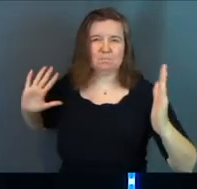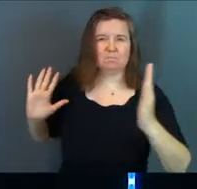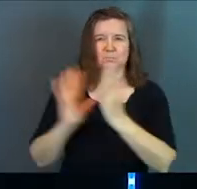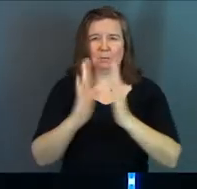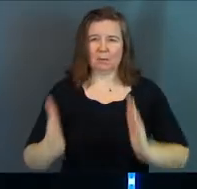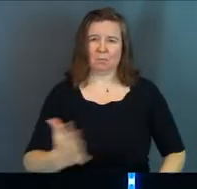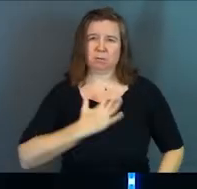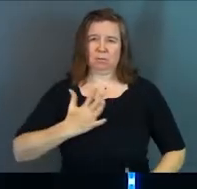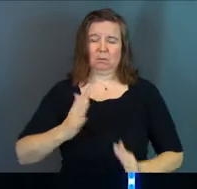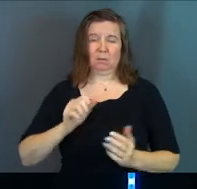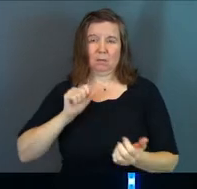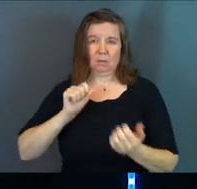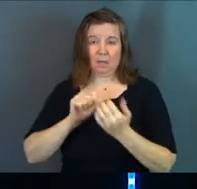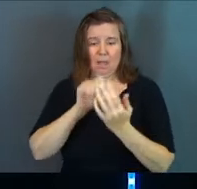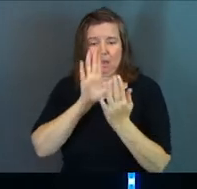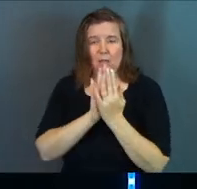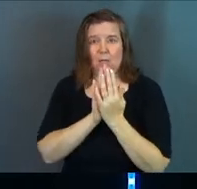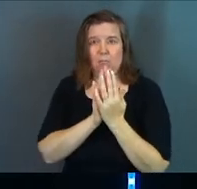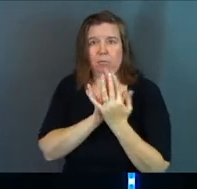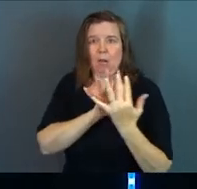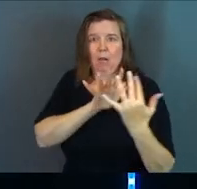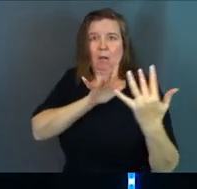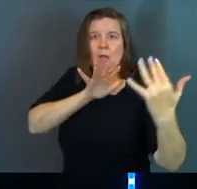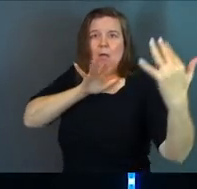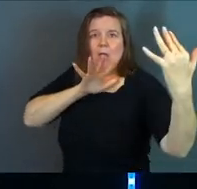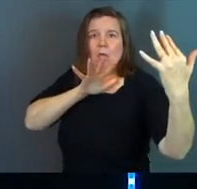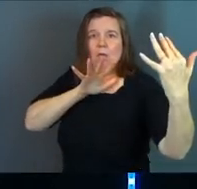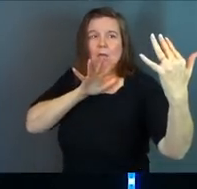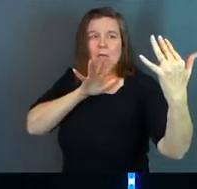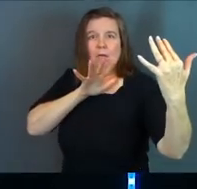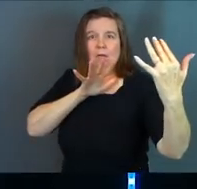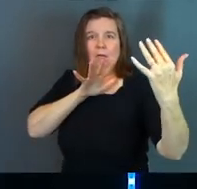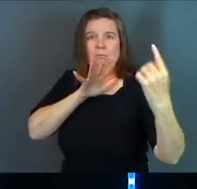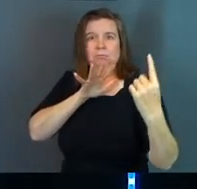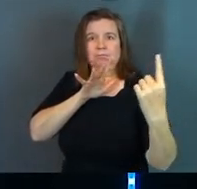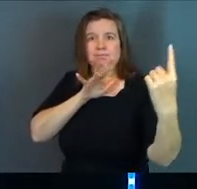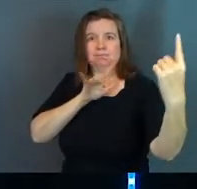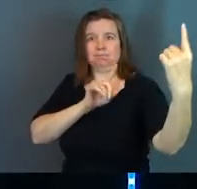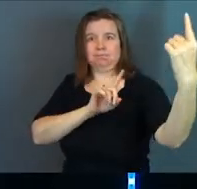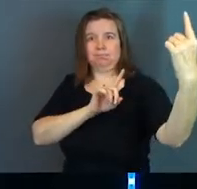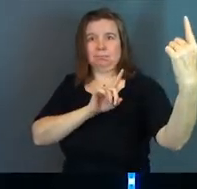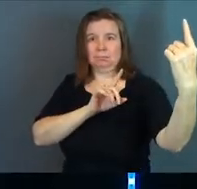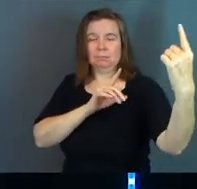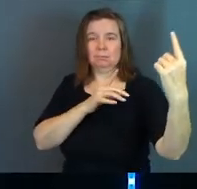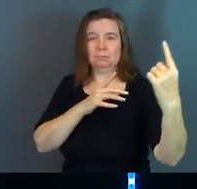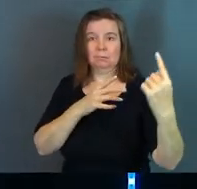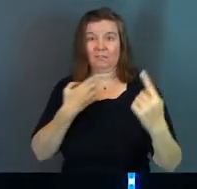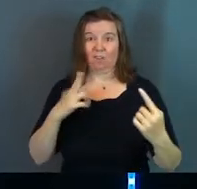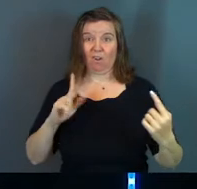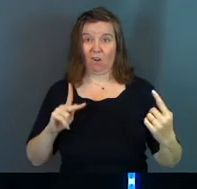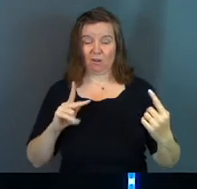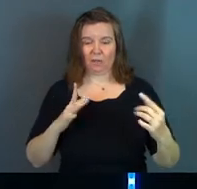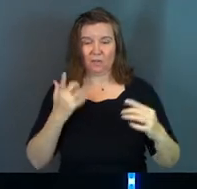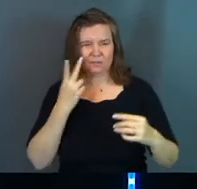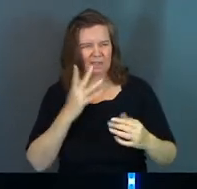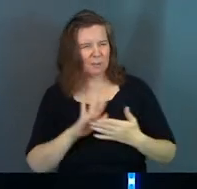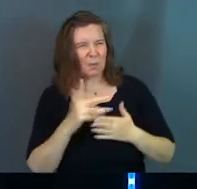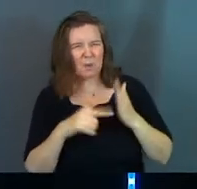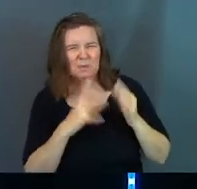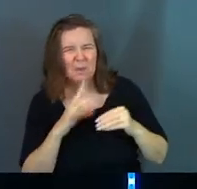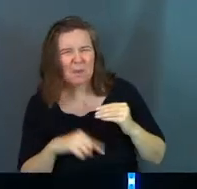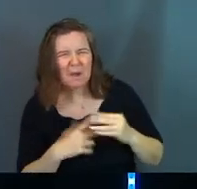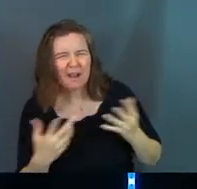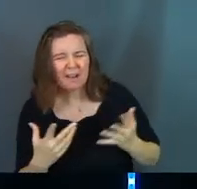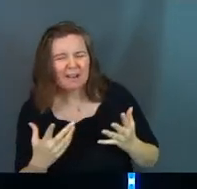him, right? And all of a sudden the essence, the spiritual essence of the Hulk pops out of his body. If you haven't seen the movie, you're like, what are you